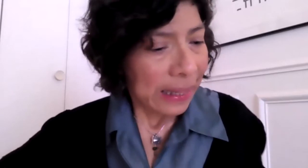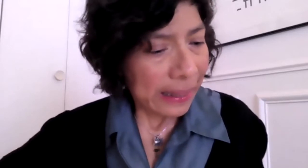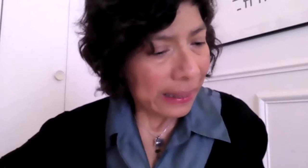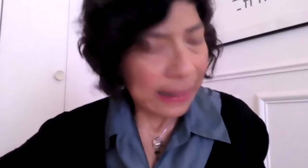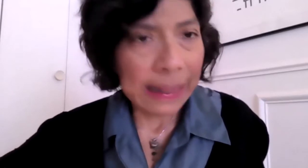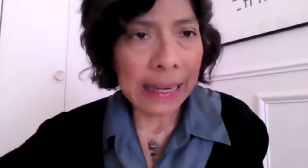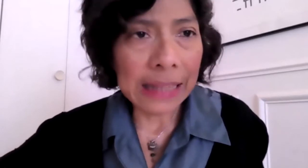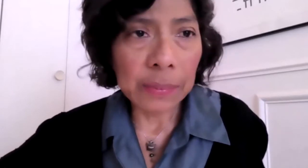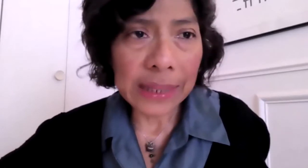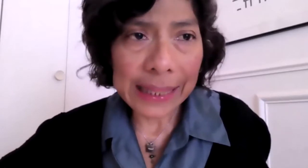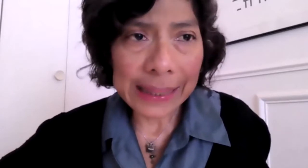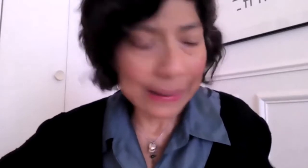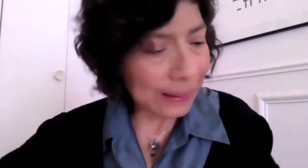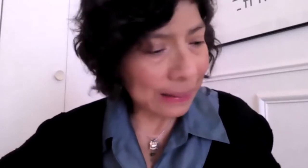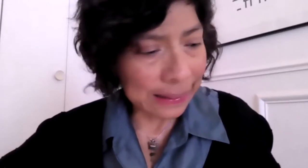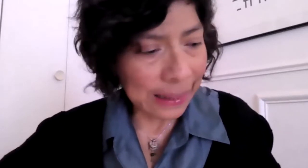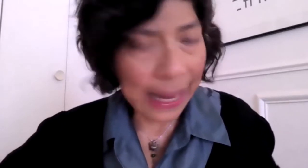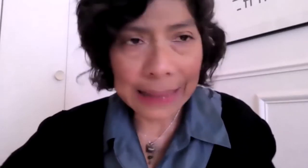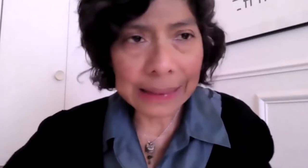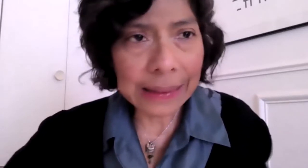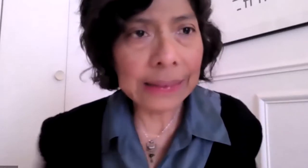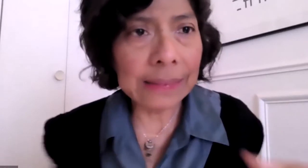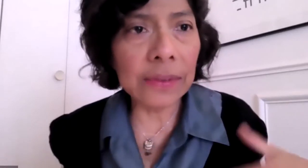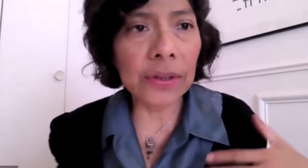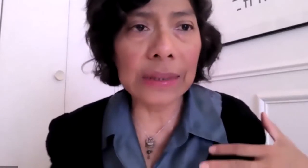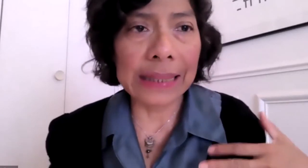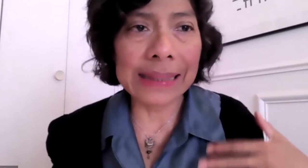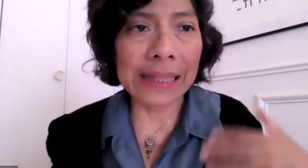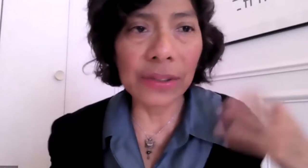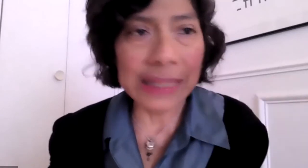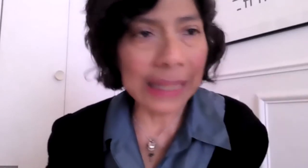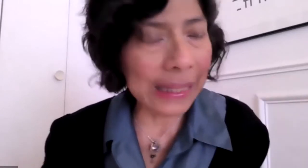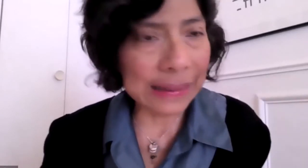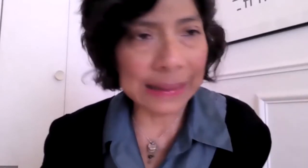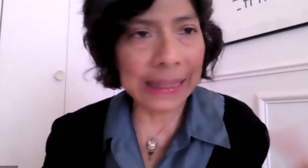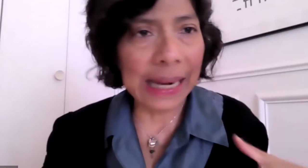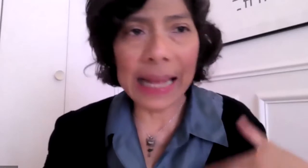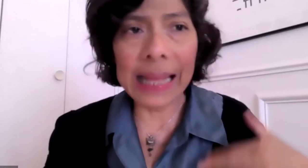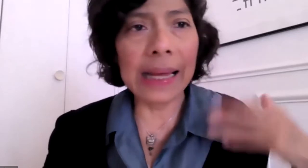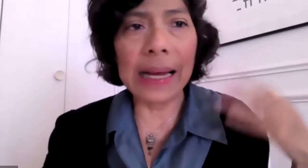we took from Casalino Indigena or the House for Indigenous Children.